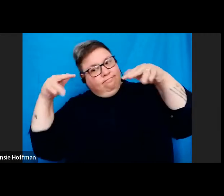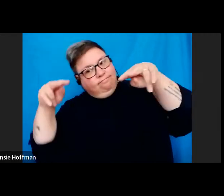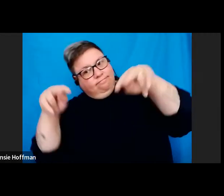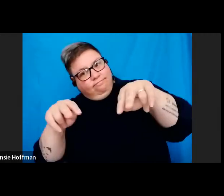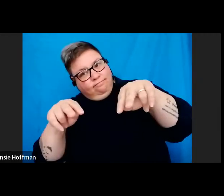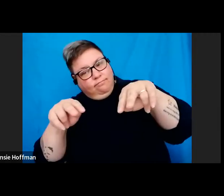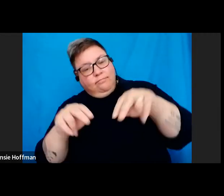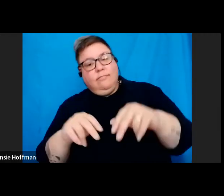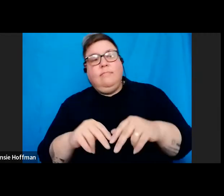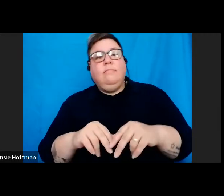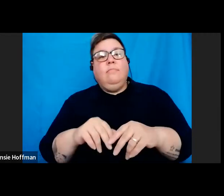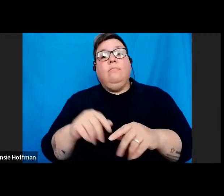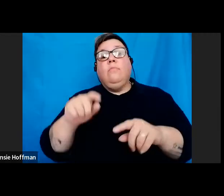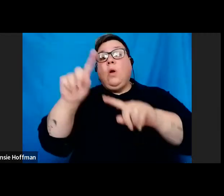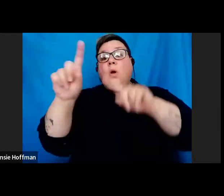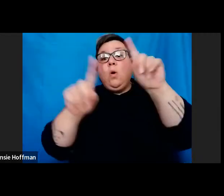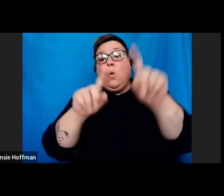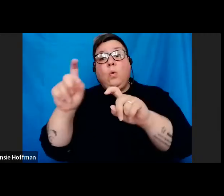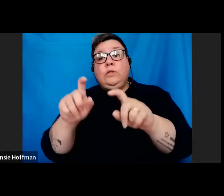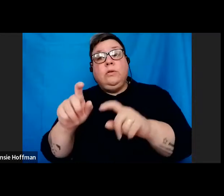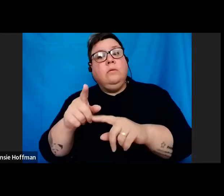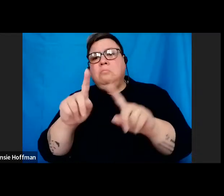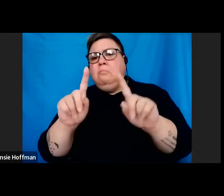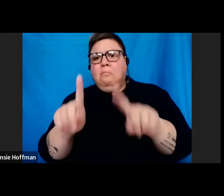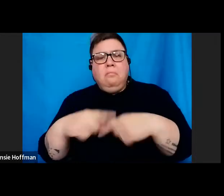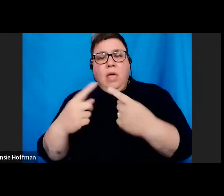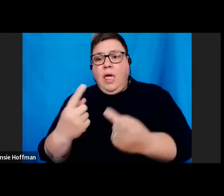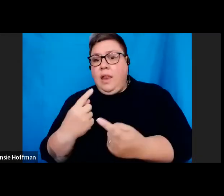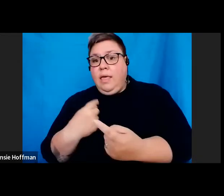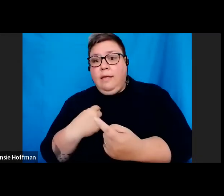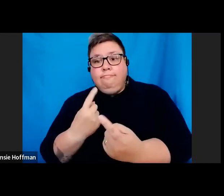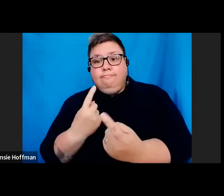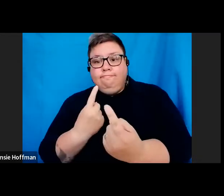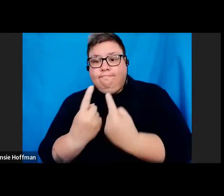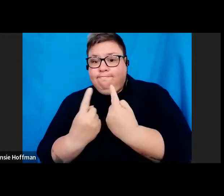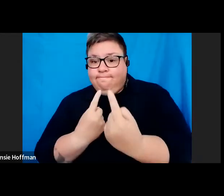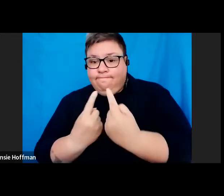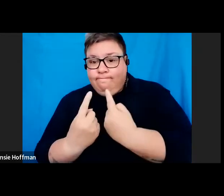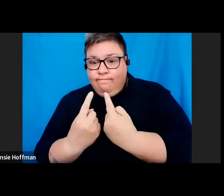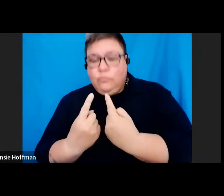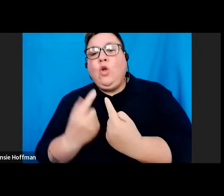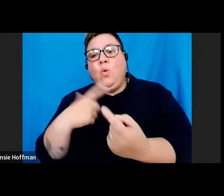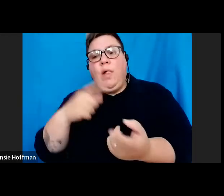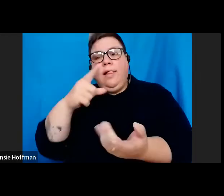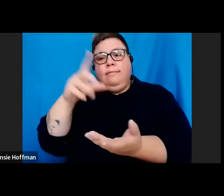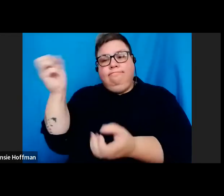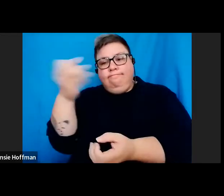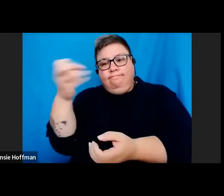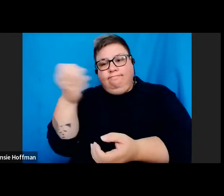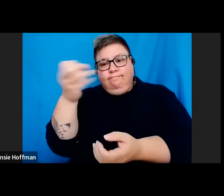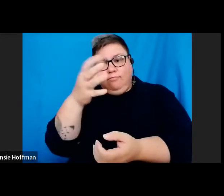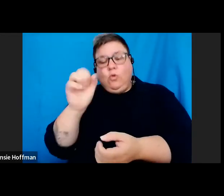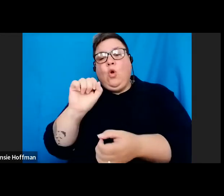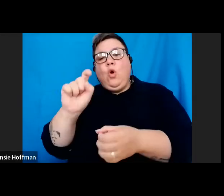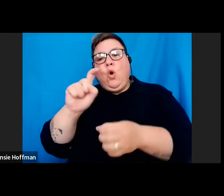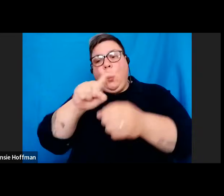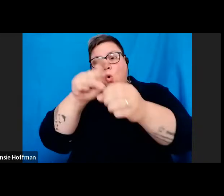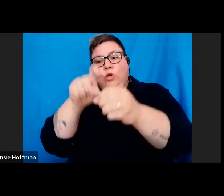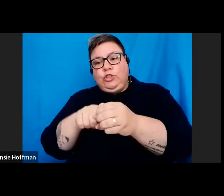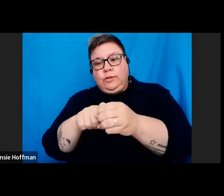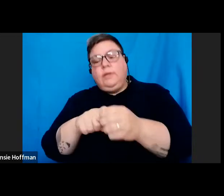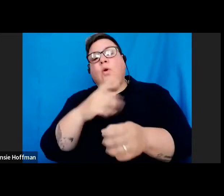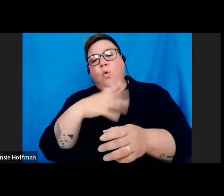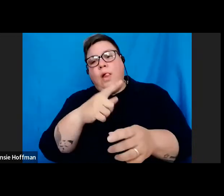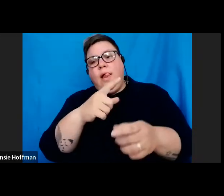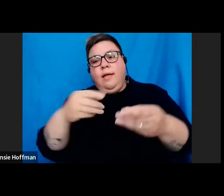All questions that we won't be able to respond to due to time will be added to our frequently asked question document, which can